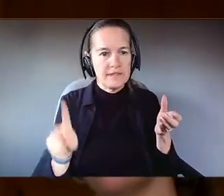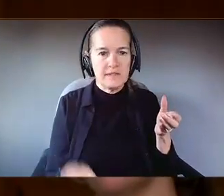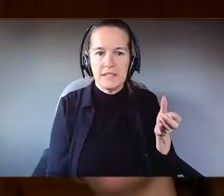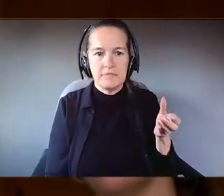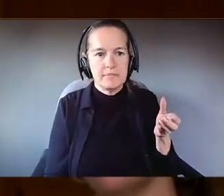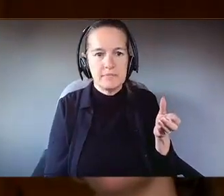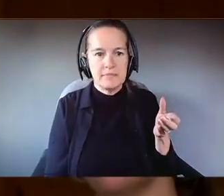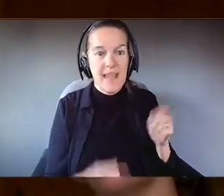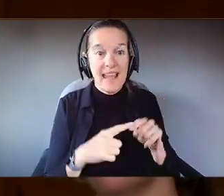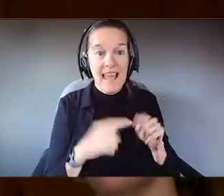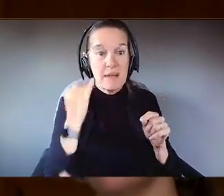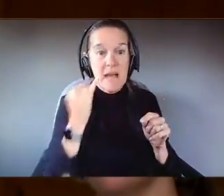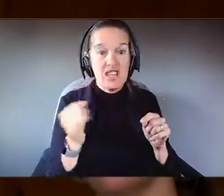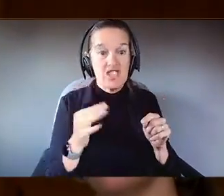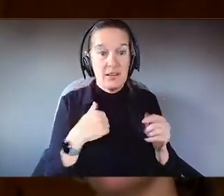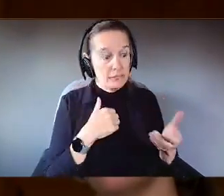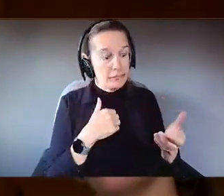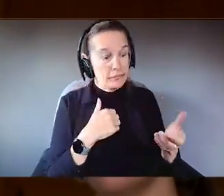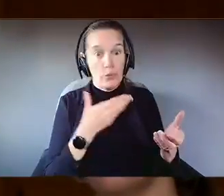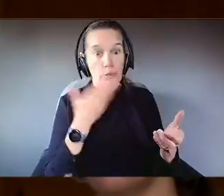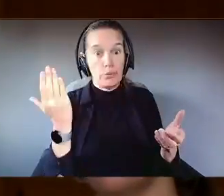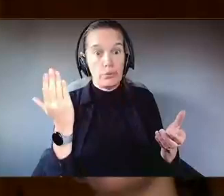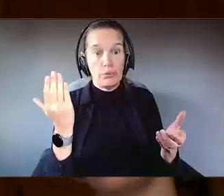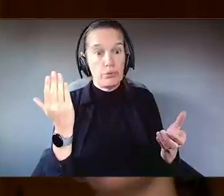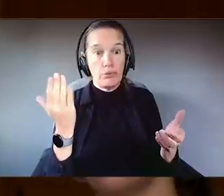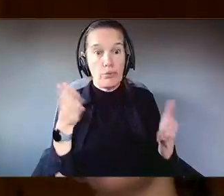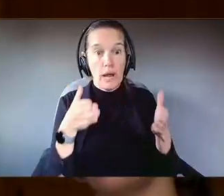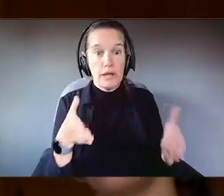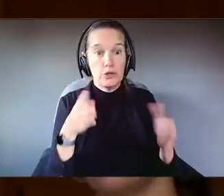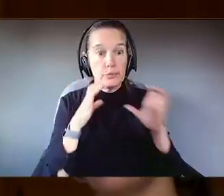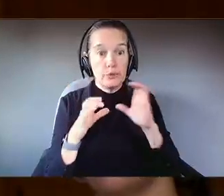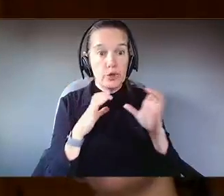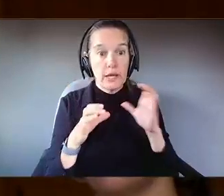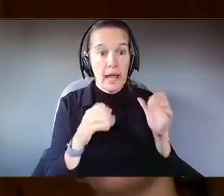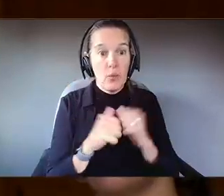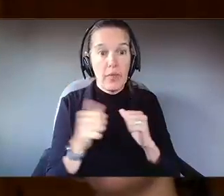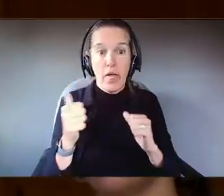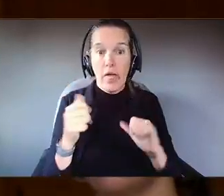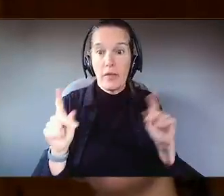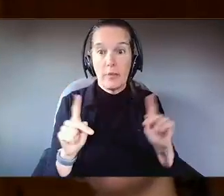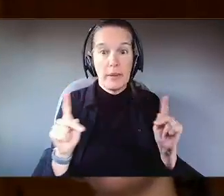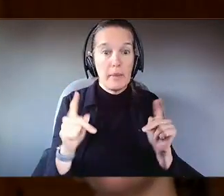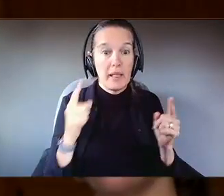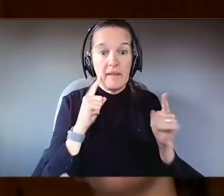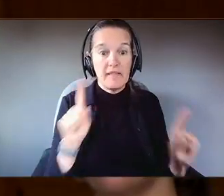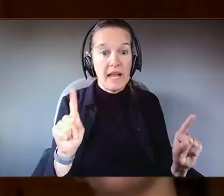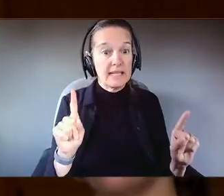this kind of a bridge to allow me to communicate with other people effectively.